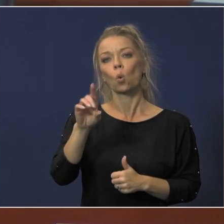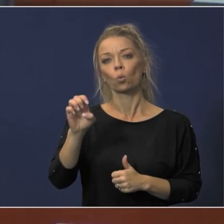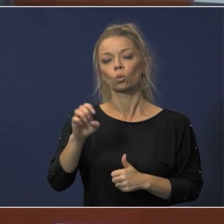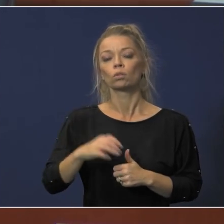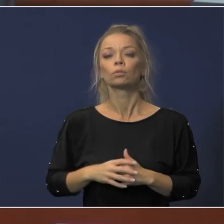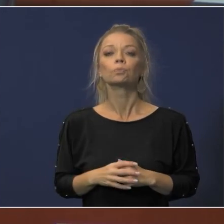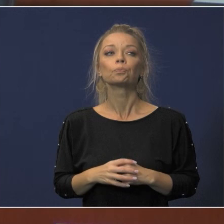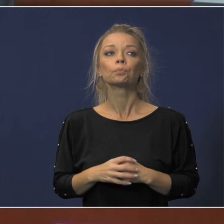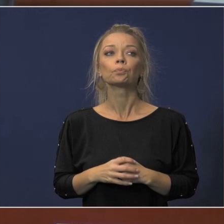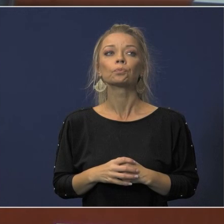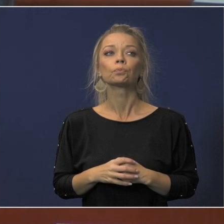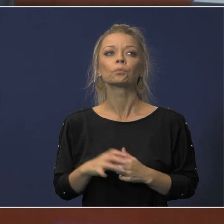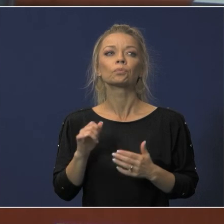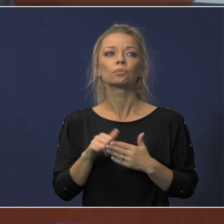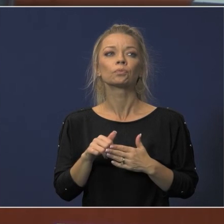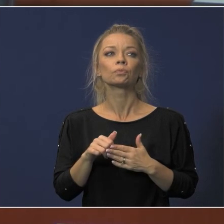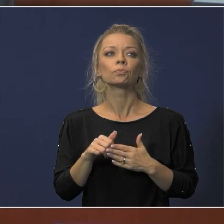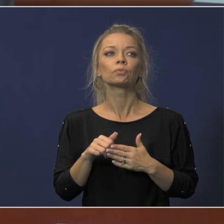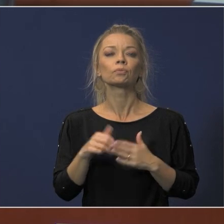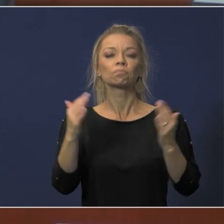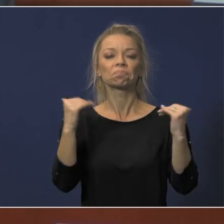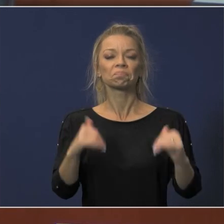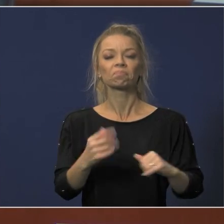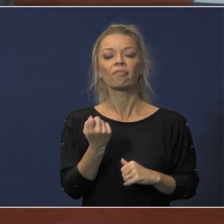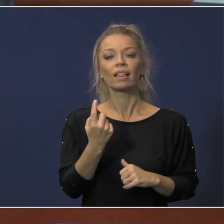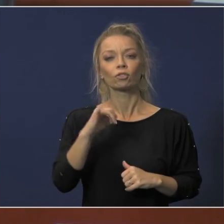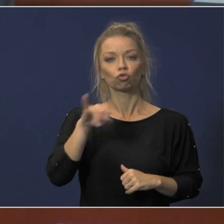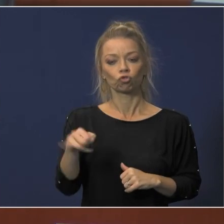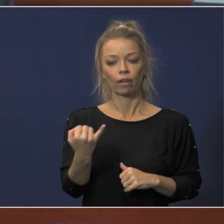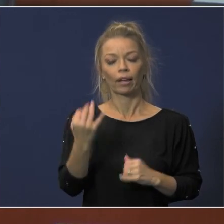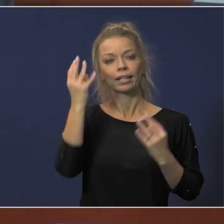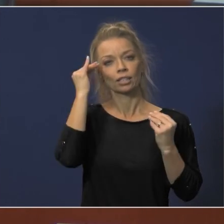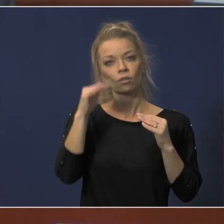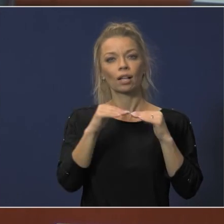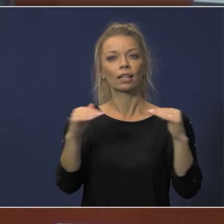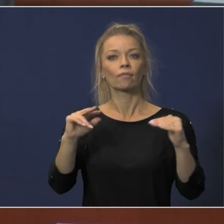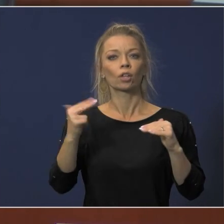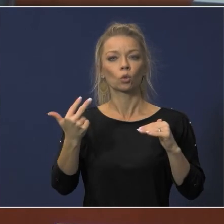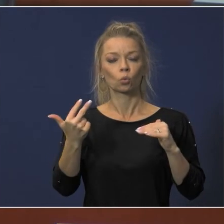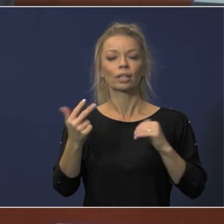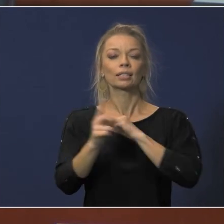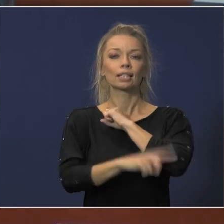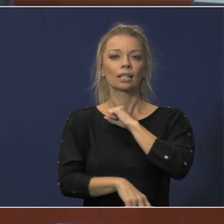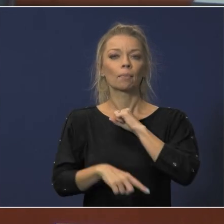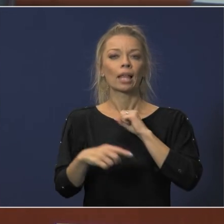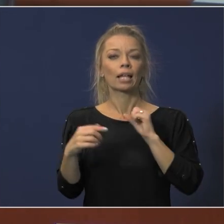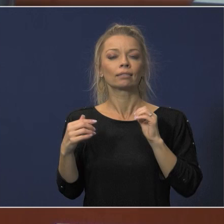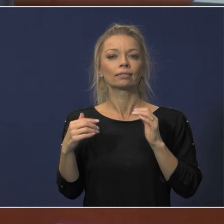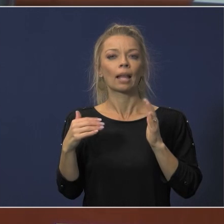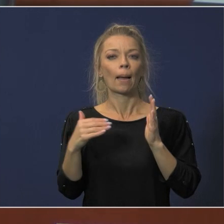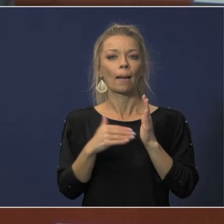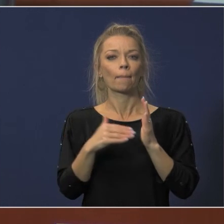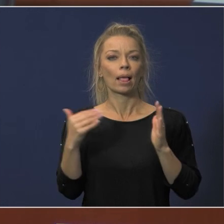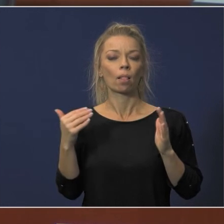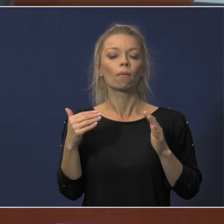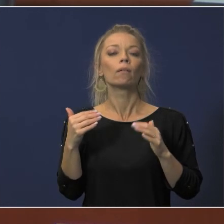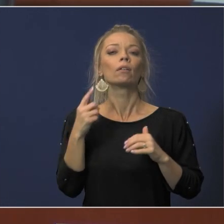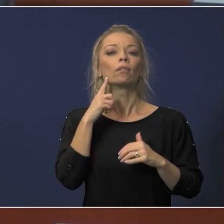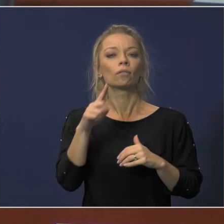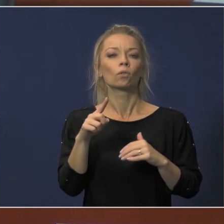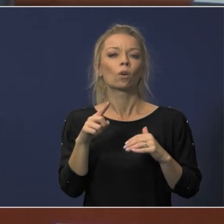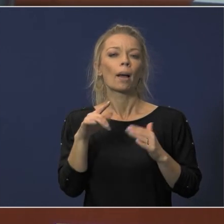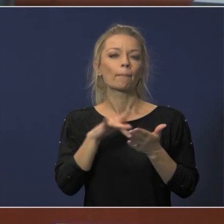that will take us to 11j the board will consider a level three discipline appeal of a level two row middle school decision